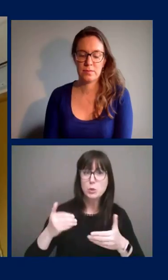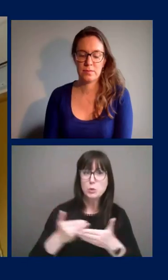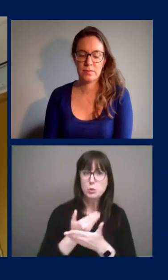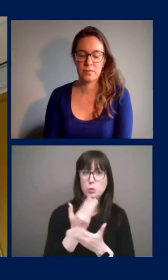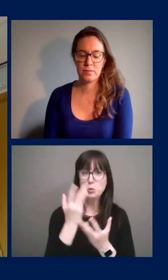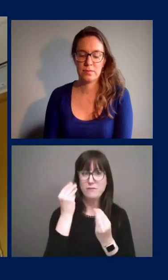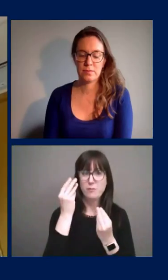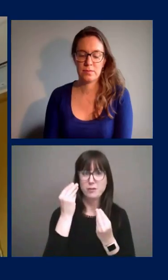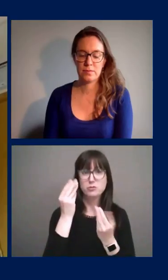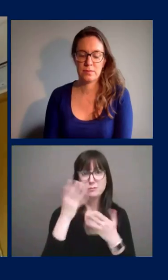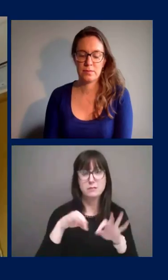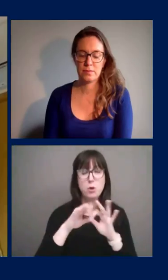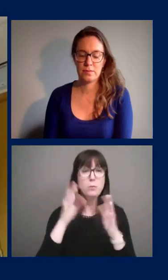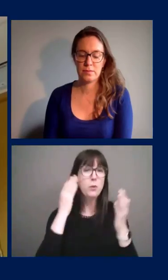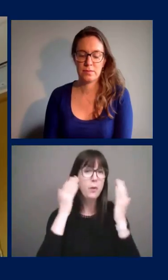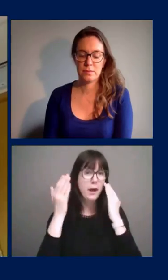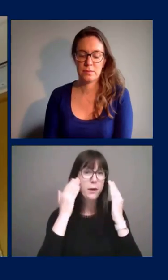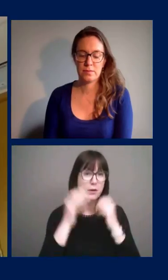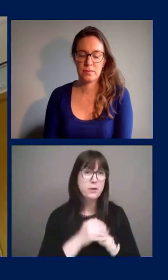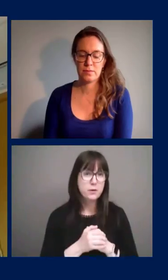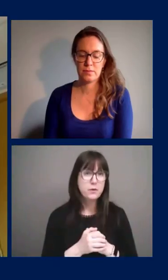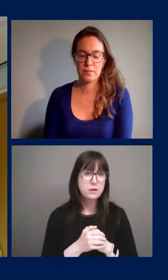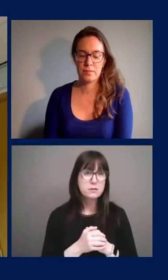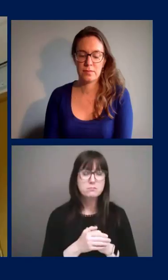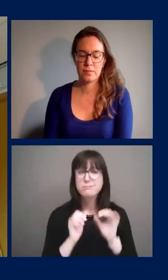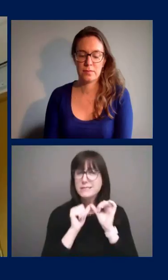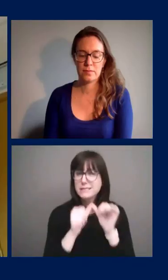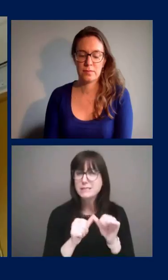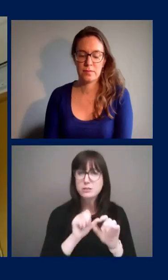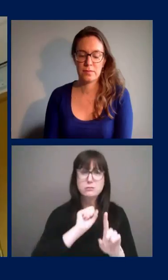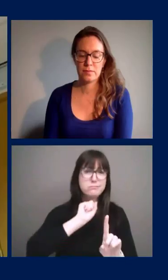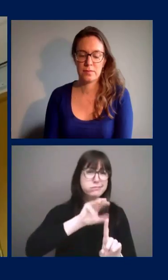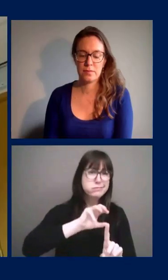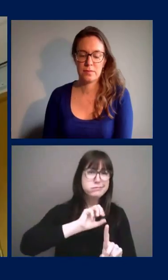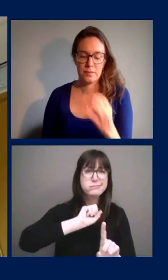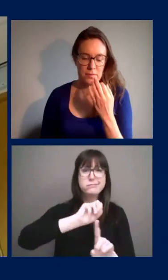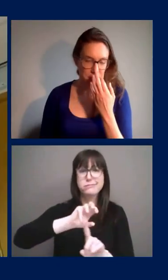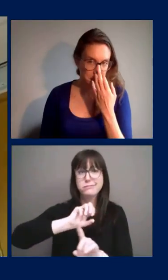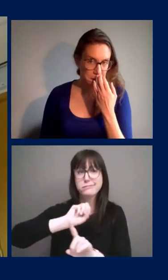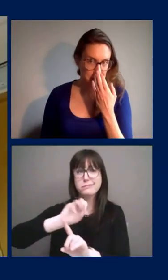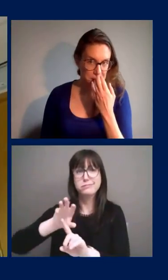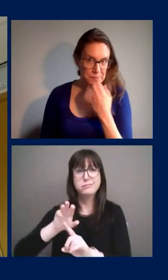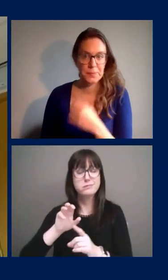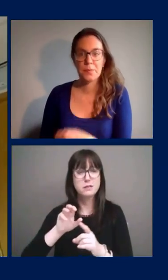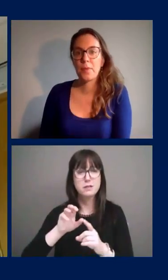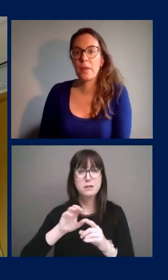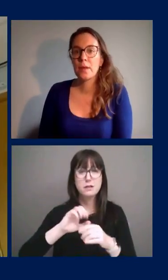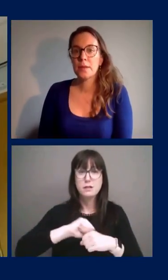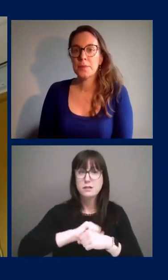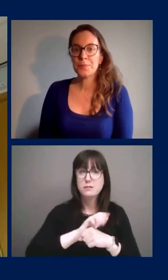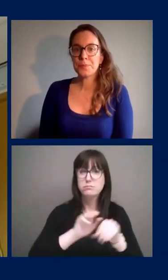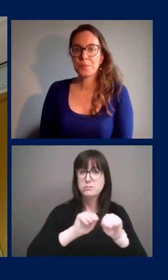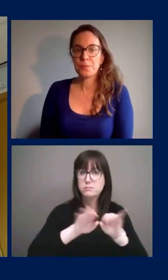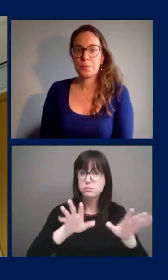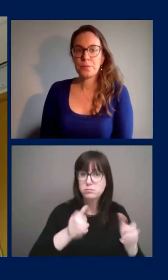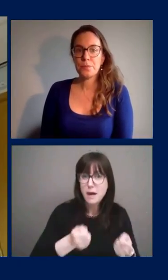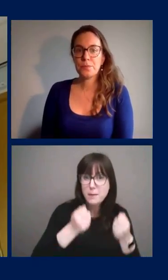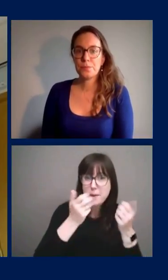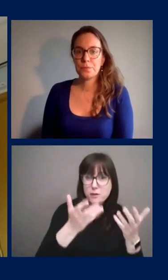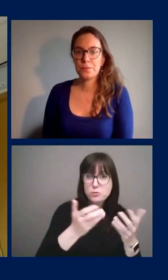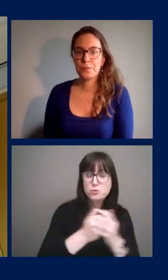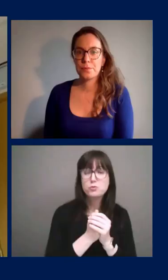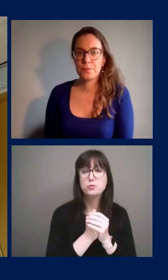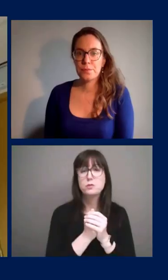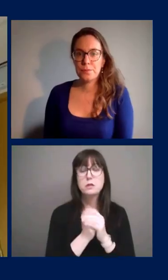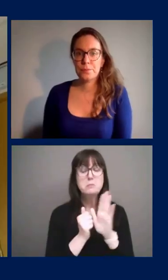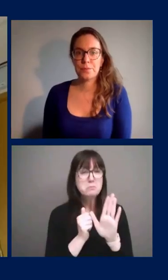we will uh be continuing to share uh information about uh the level of infection in our community um we're hoping that